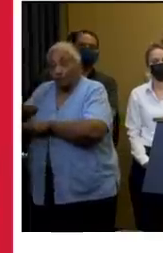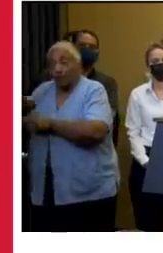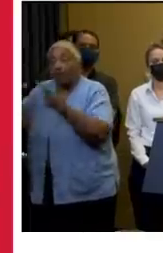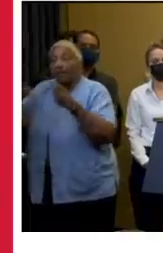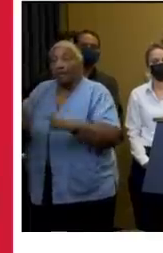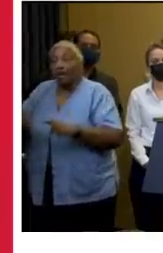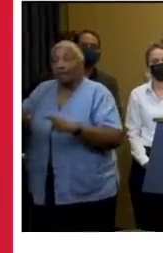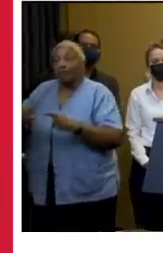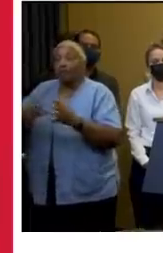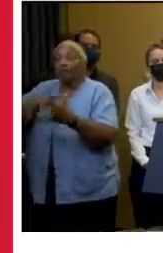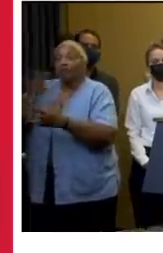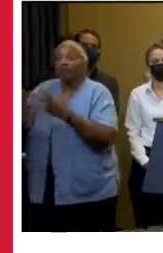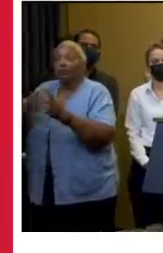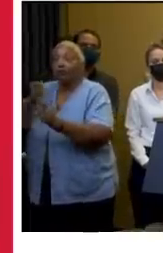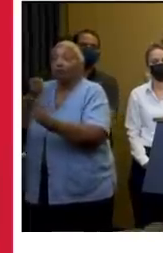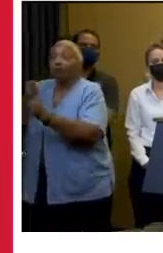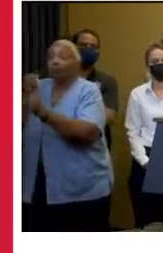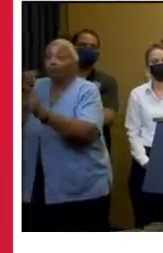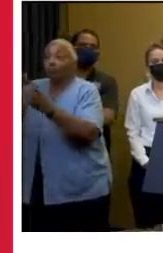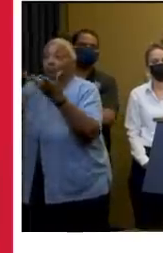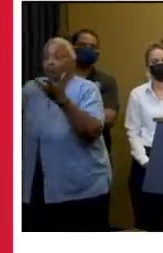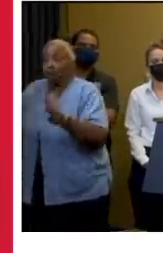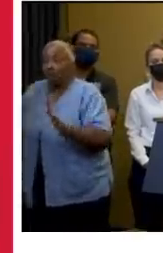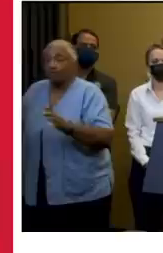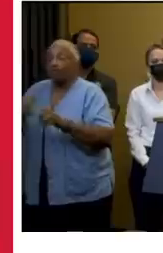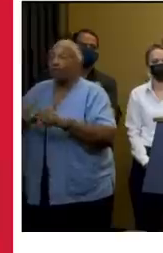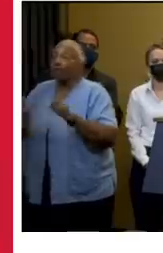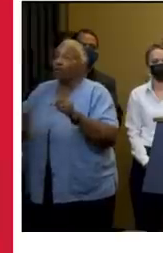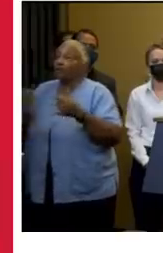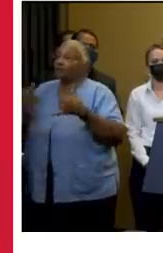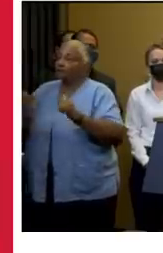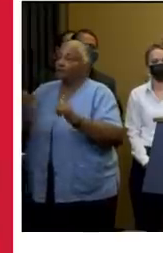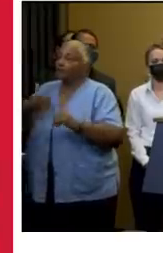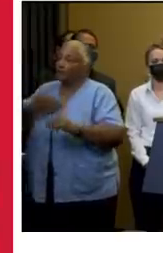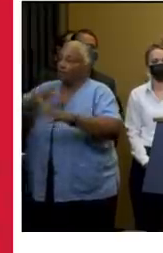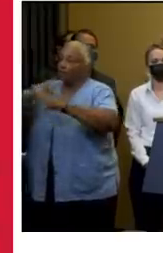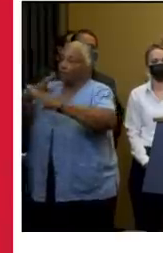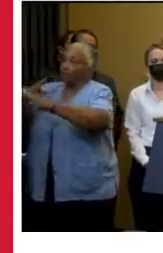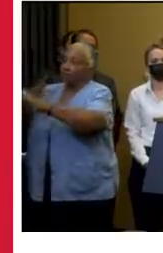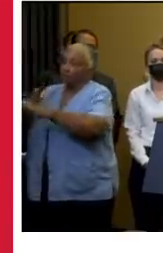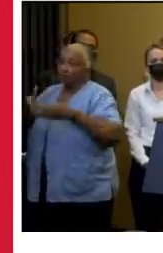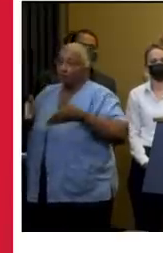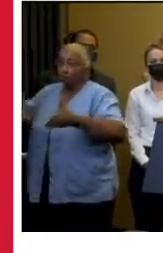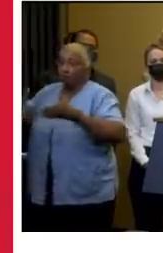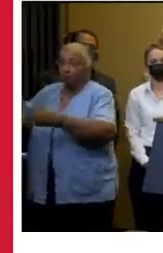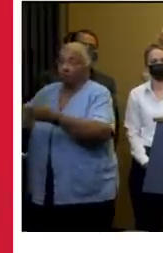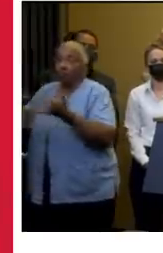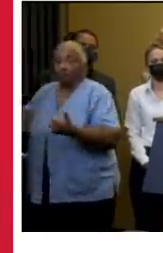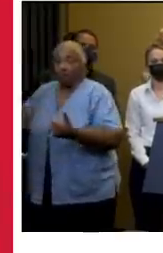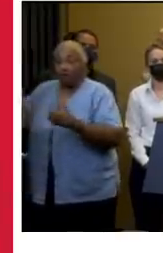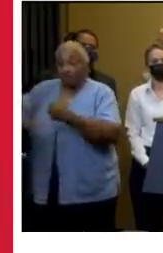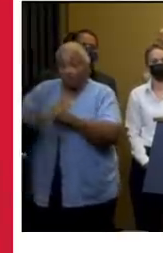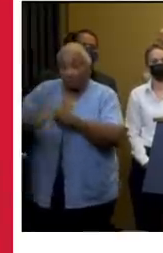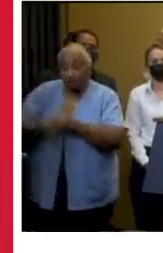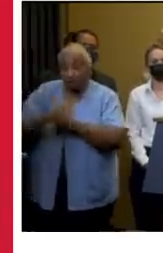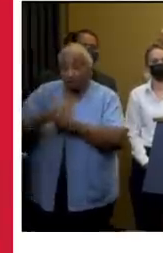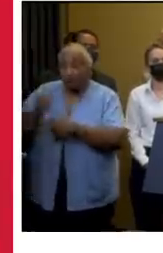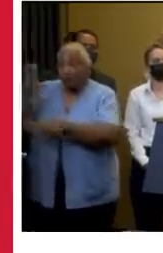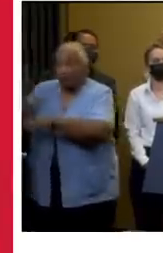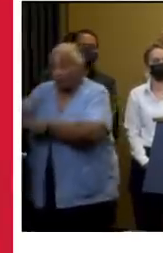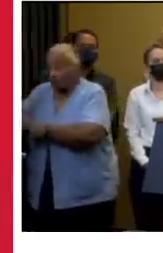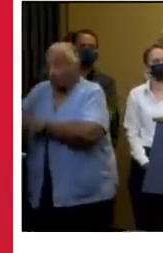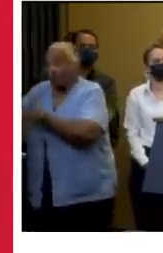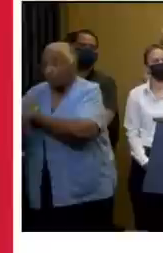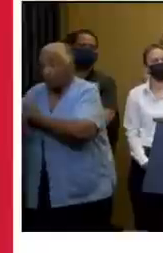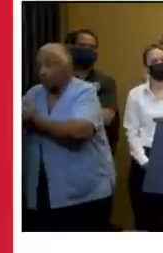storm impacts have passed, but debris will still be blocking the roadways. It's dangerous now. It's going to be dangerous this afternoon,